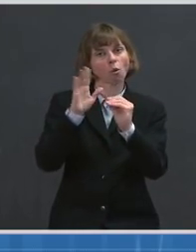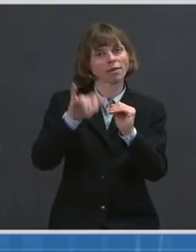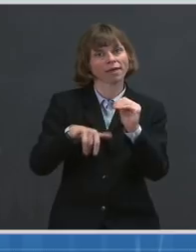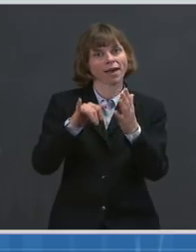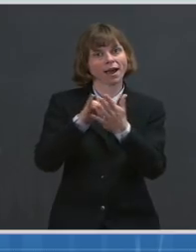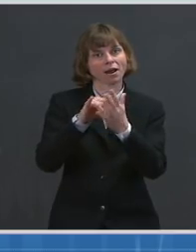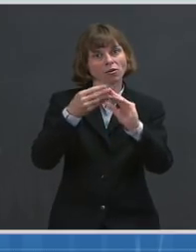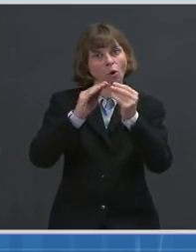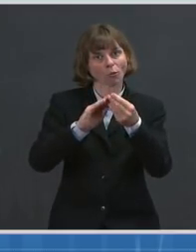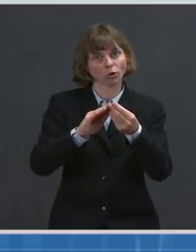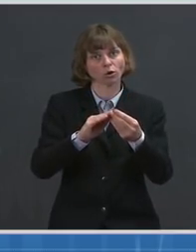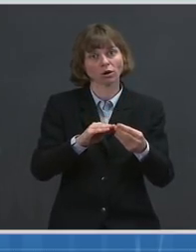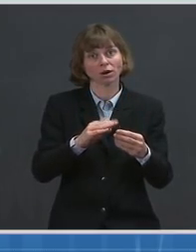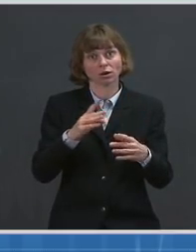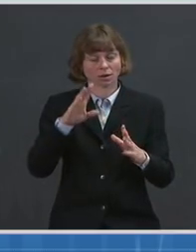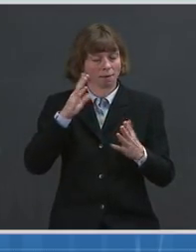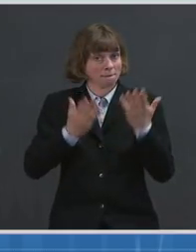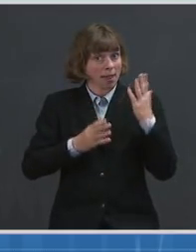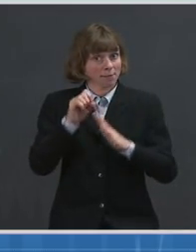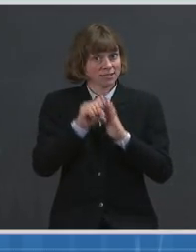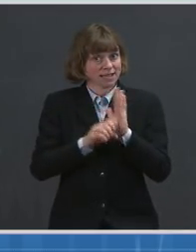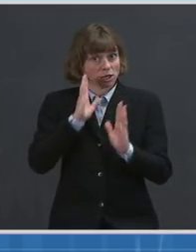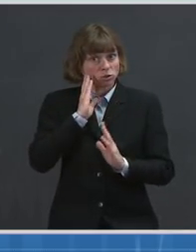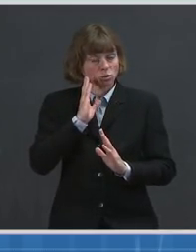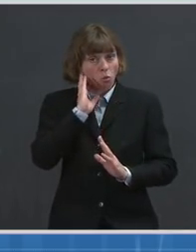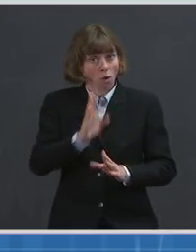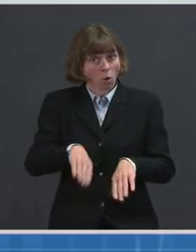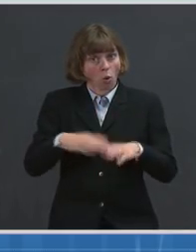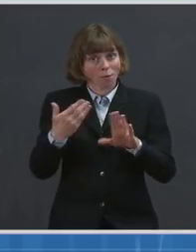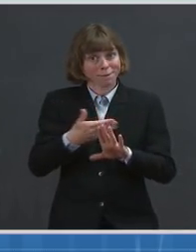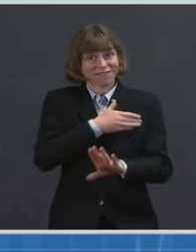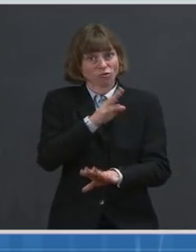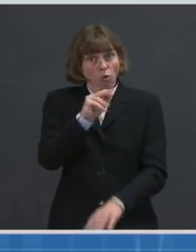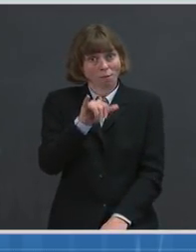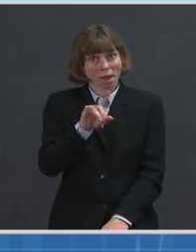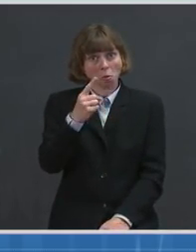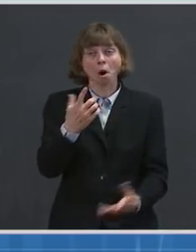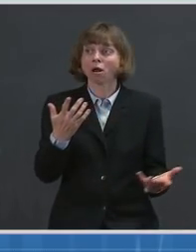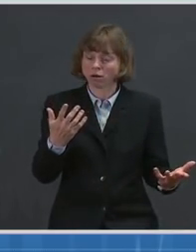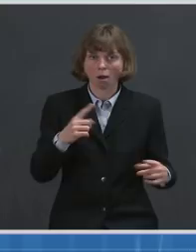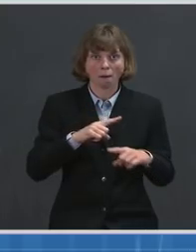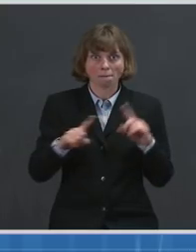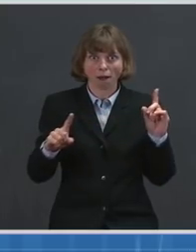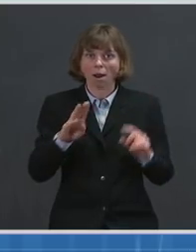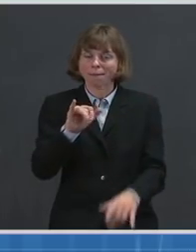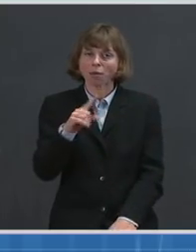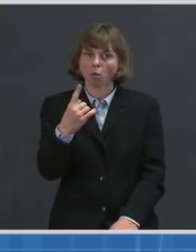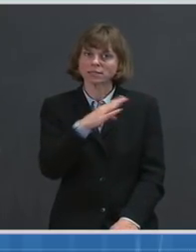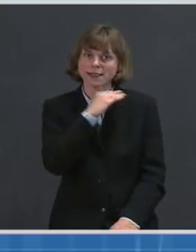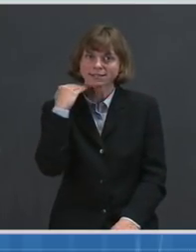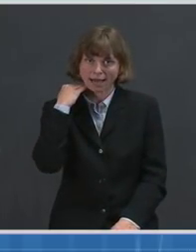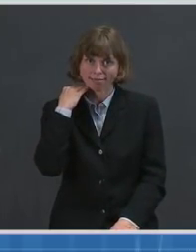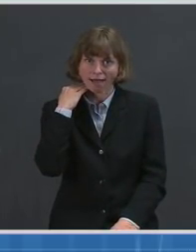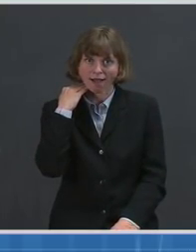But May 1 is an absolute deadline for all Americans to be eligible to receive the vaccine. Mr.